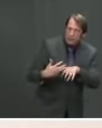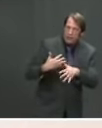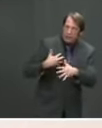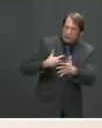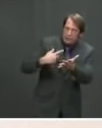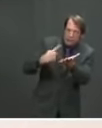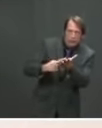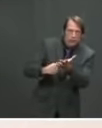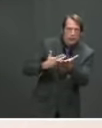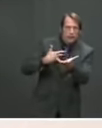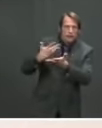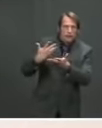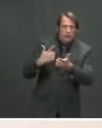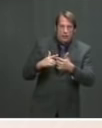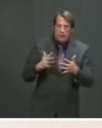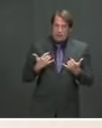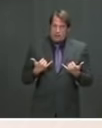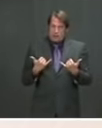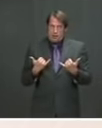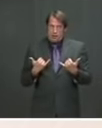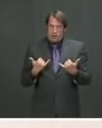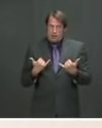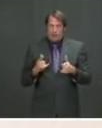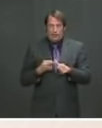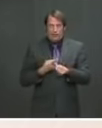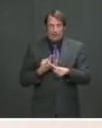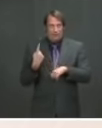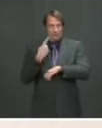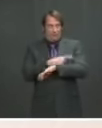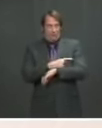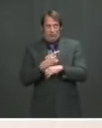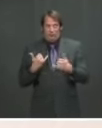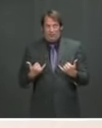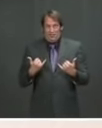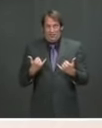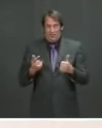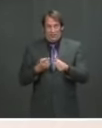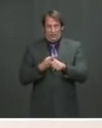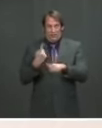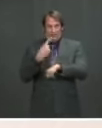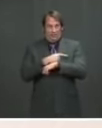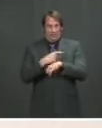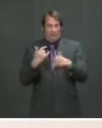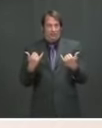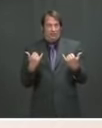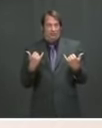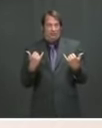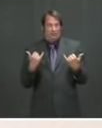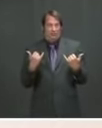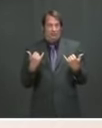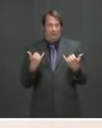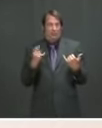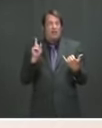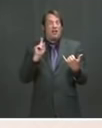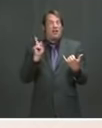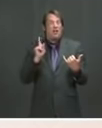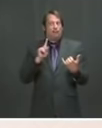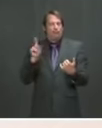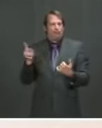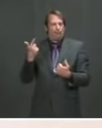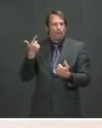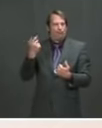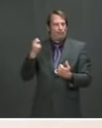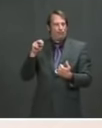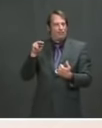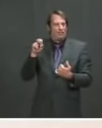today's the first day of discussions. As you know, these discussions are happening in Geneva, and they are happening through